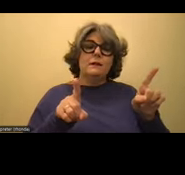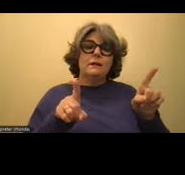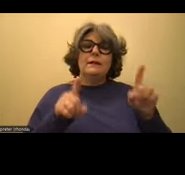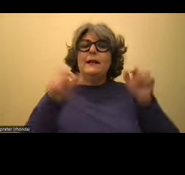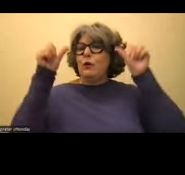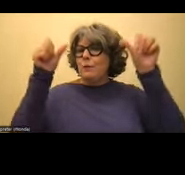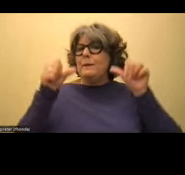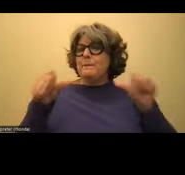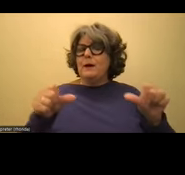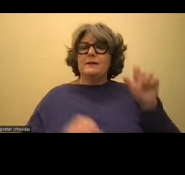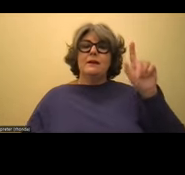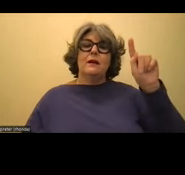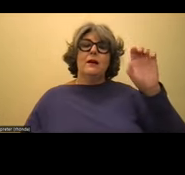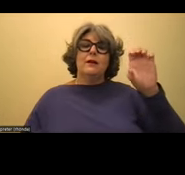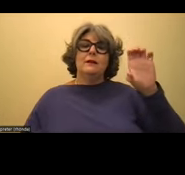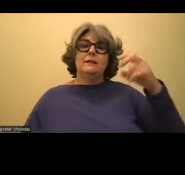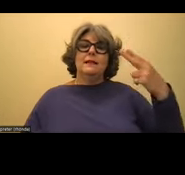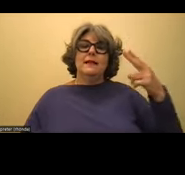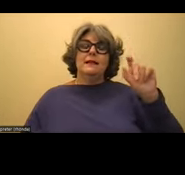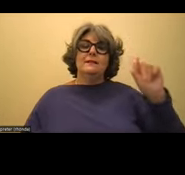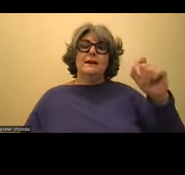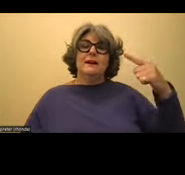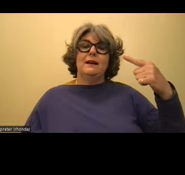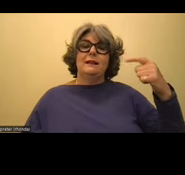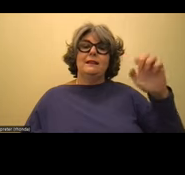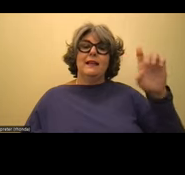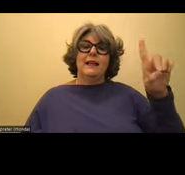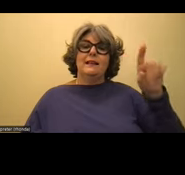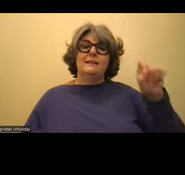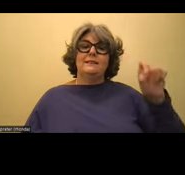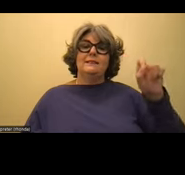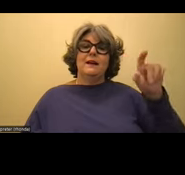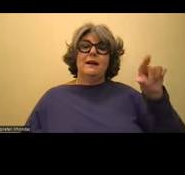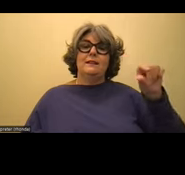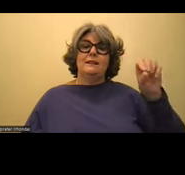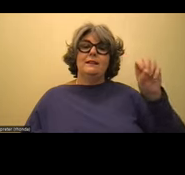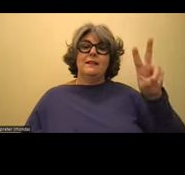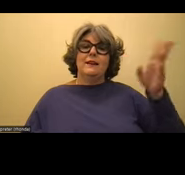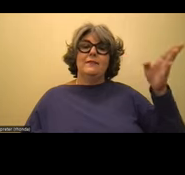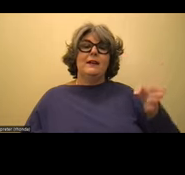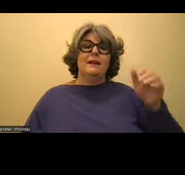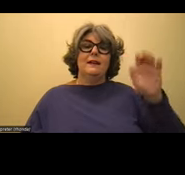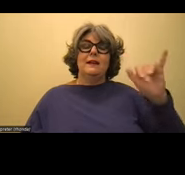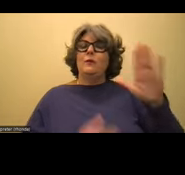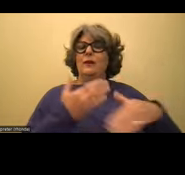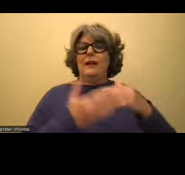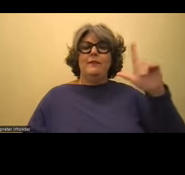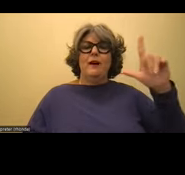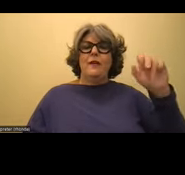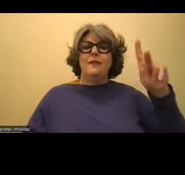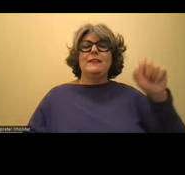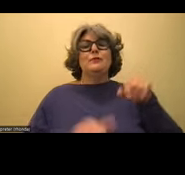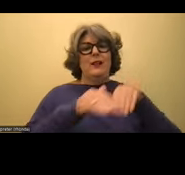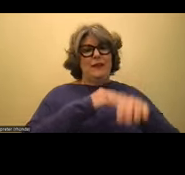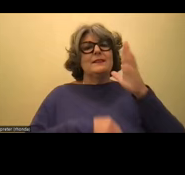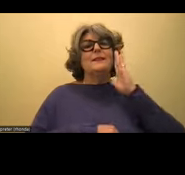posted on tech.ed.gov slash accessibility, and we'll have all of the links. So you will still have access